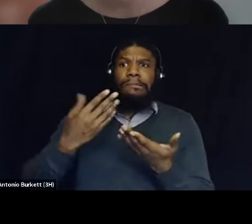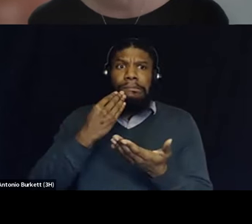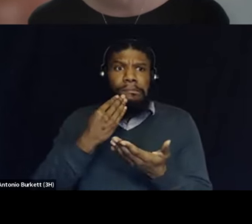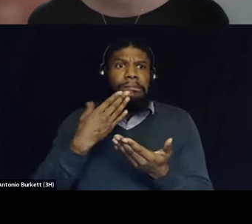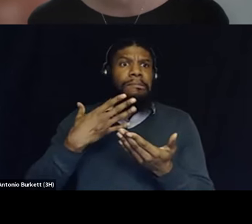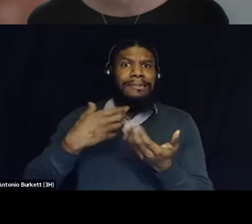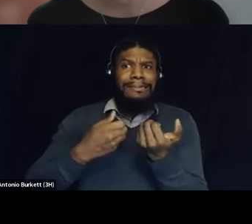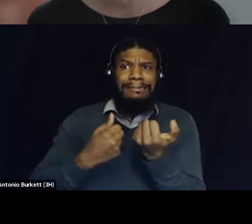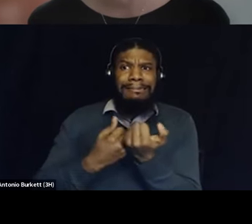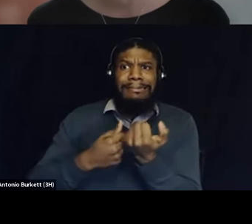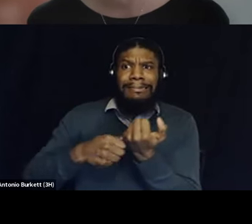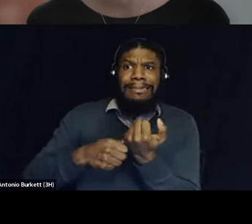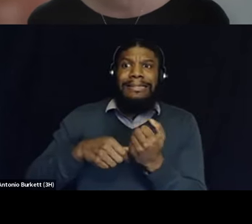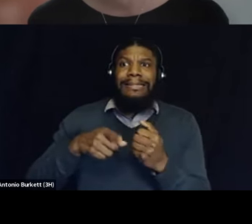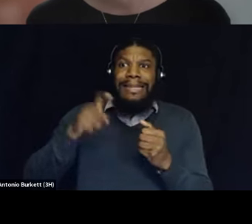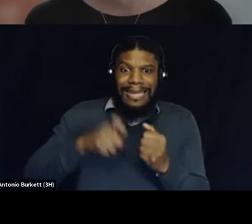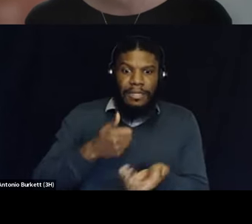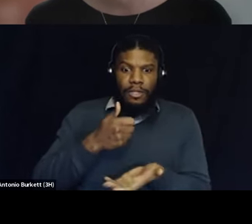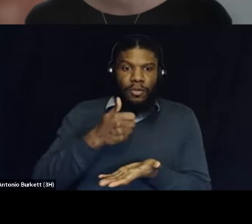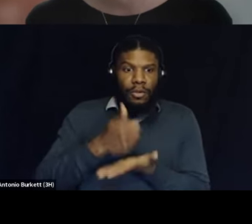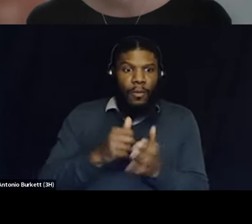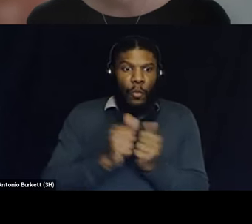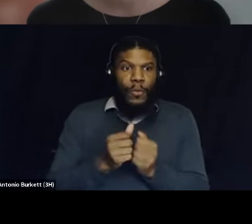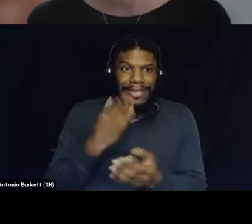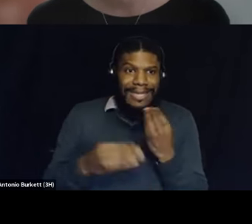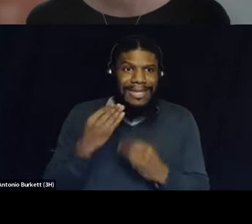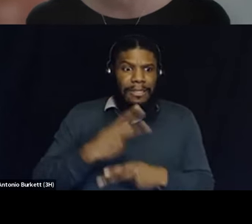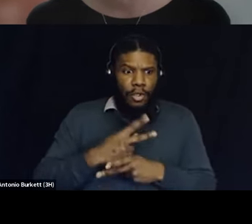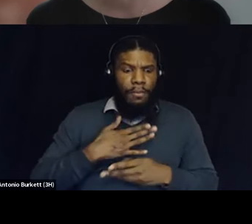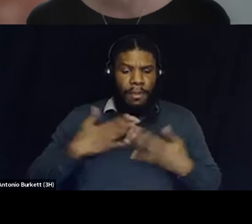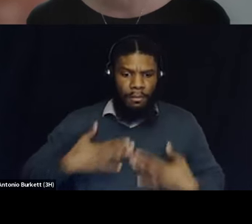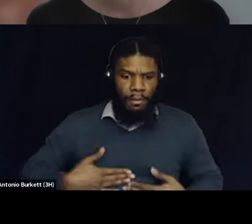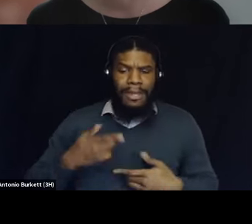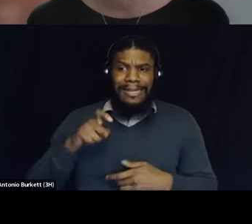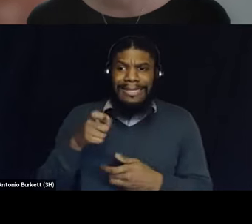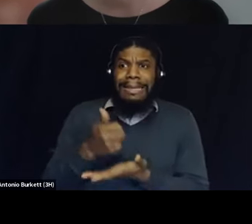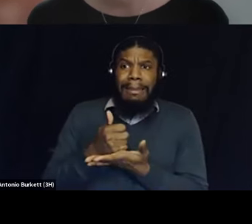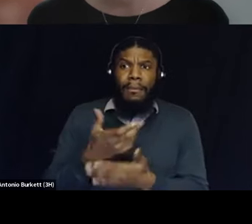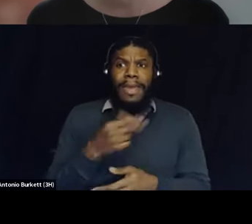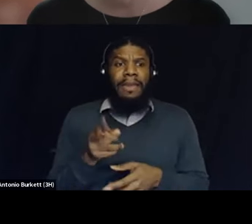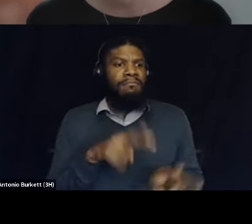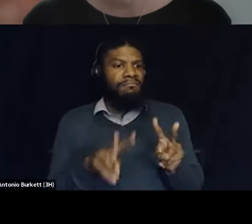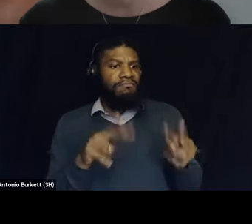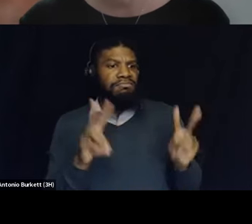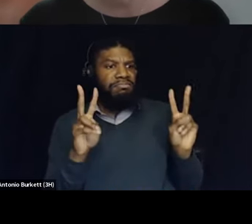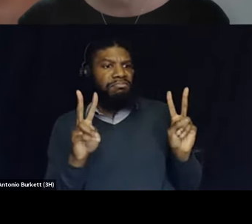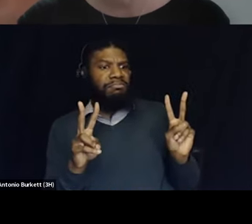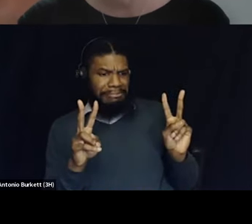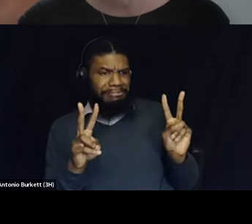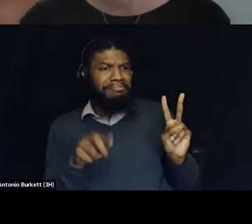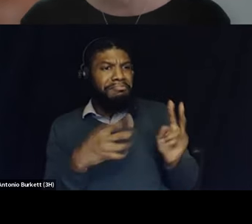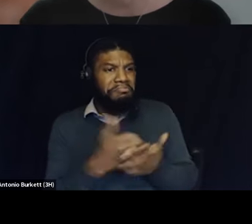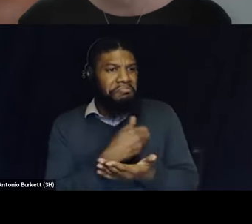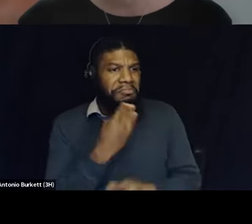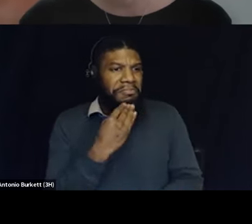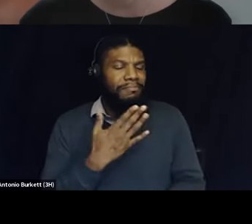to eat and to nourish myself right now and then making this sort of value judgment about this person like no you actually don't even deserve